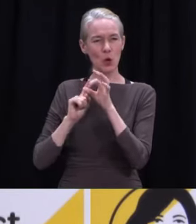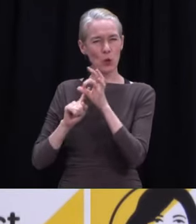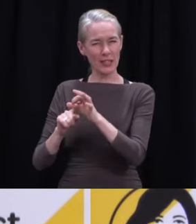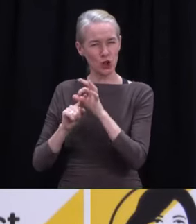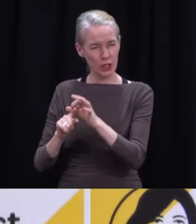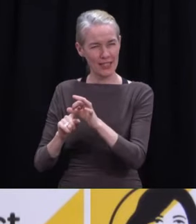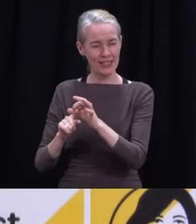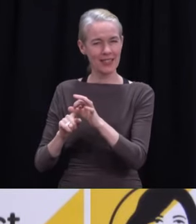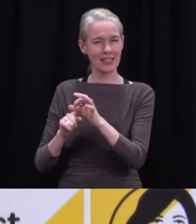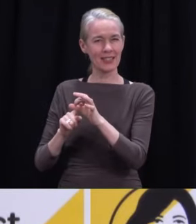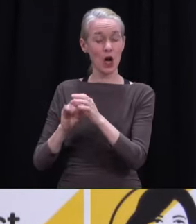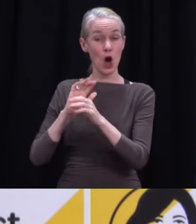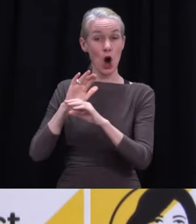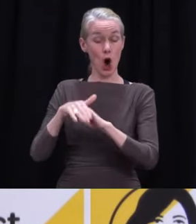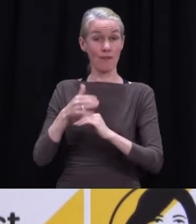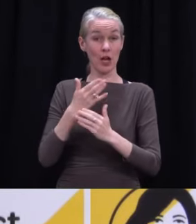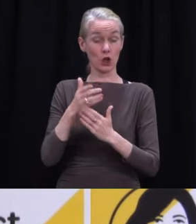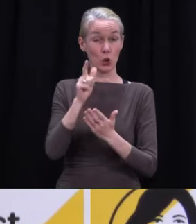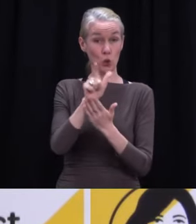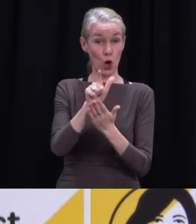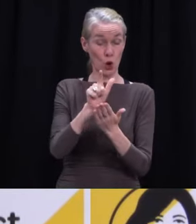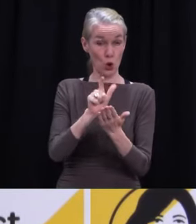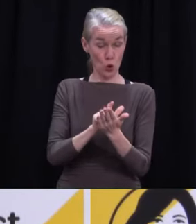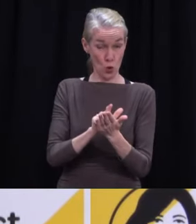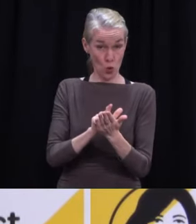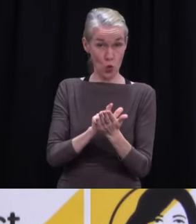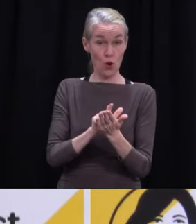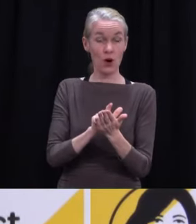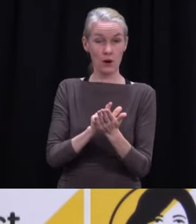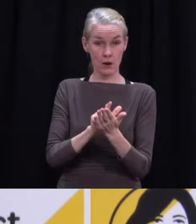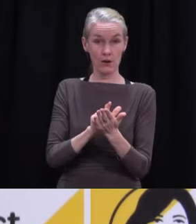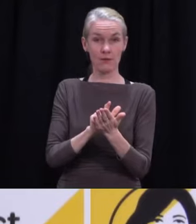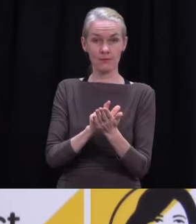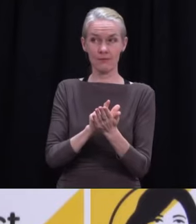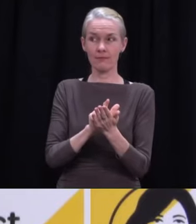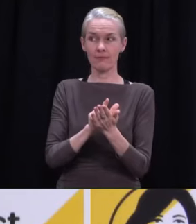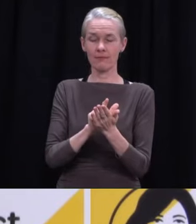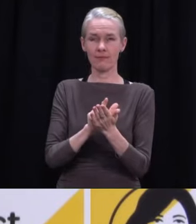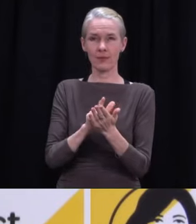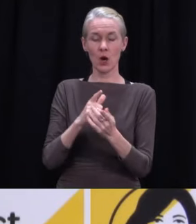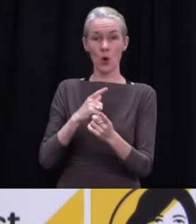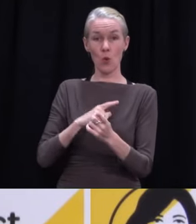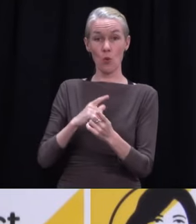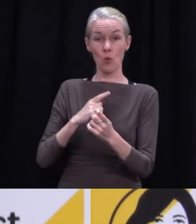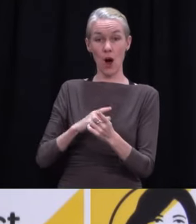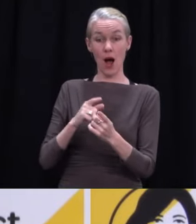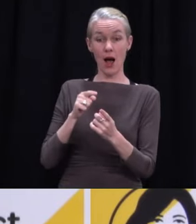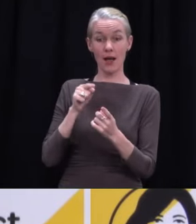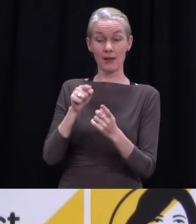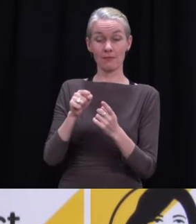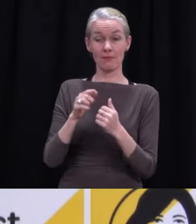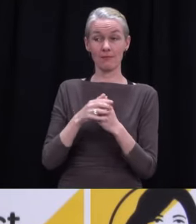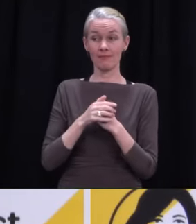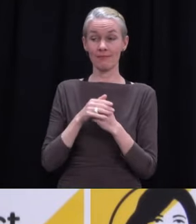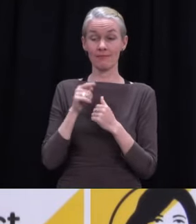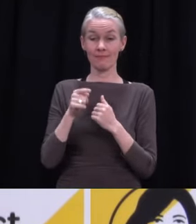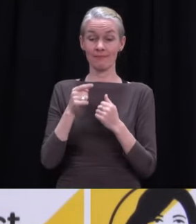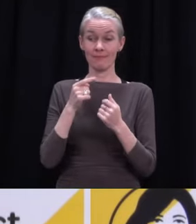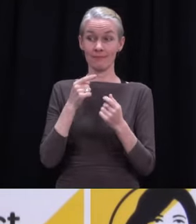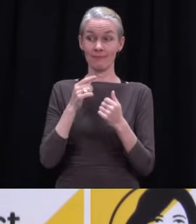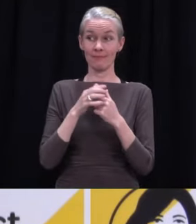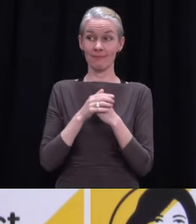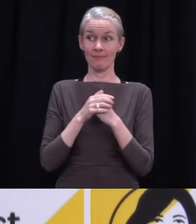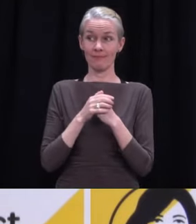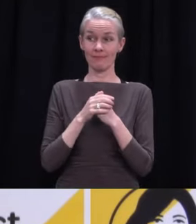that additional protection was required. Because, of course, that information is only available if an